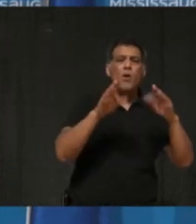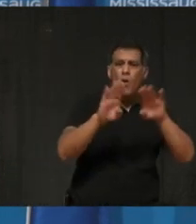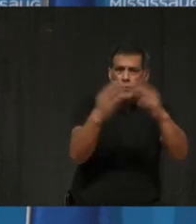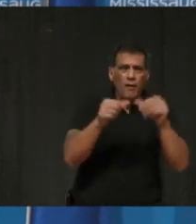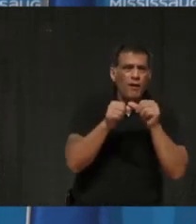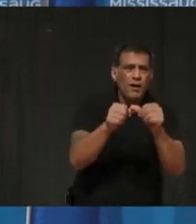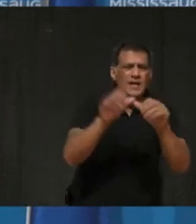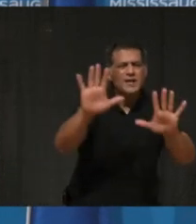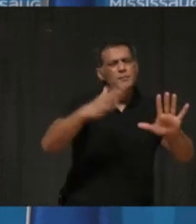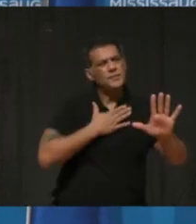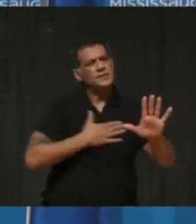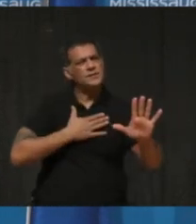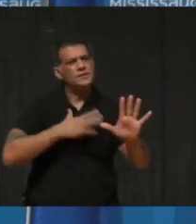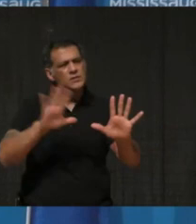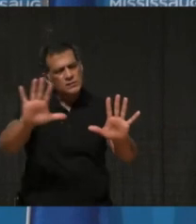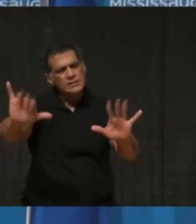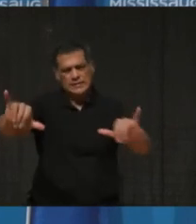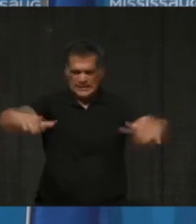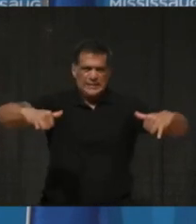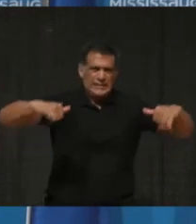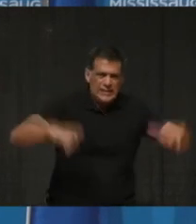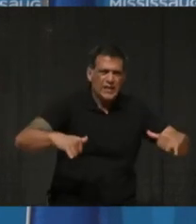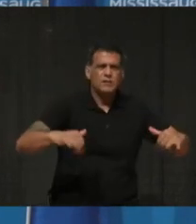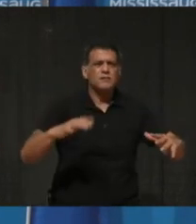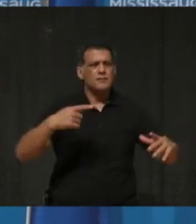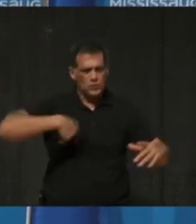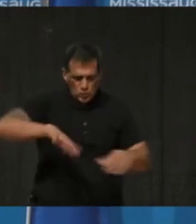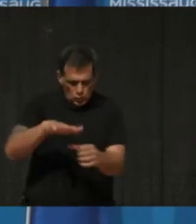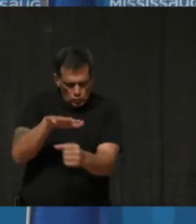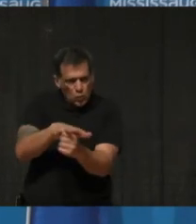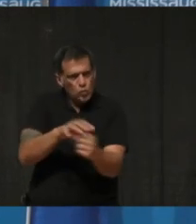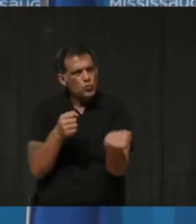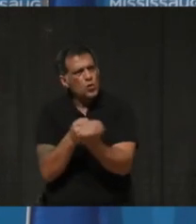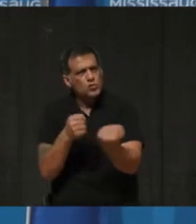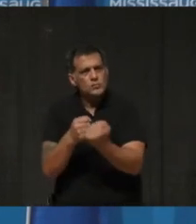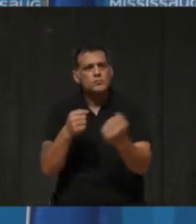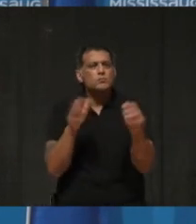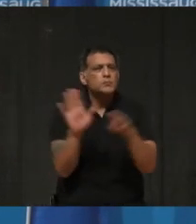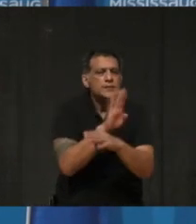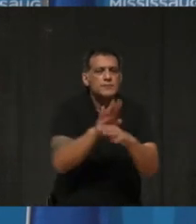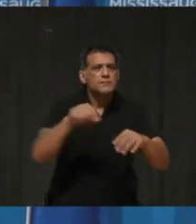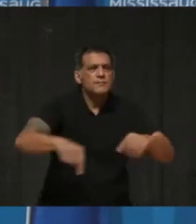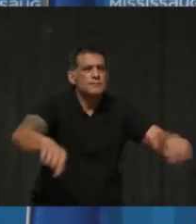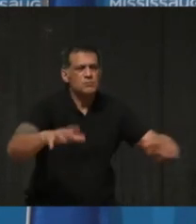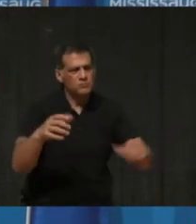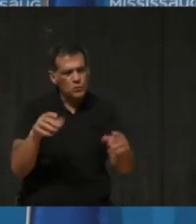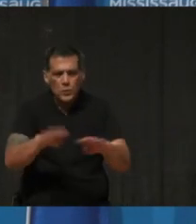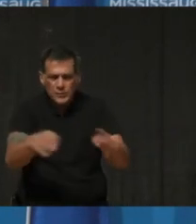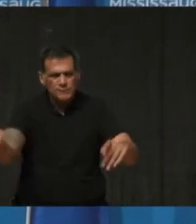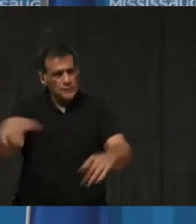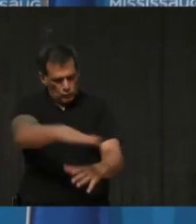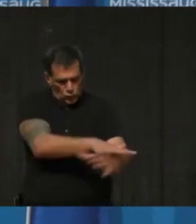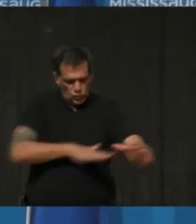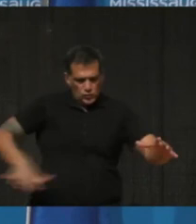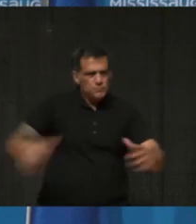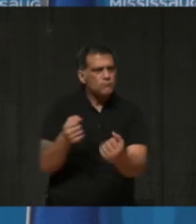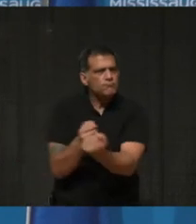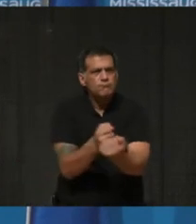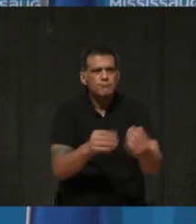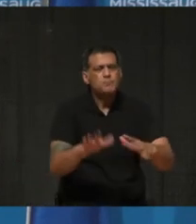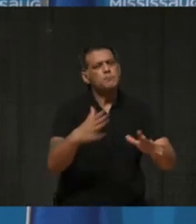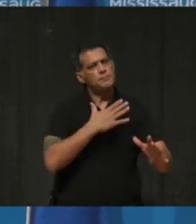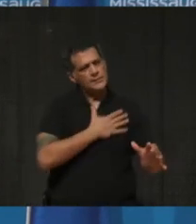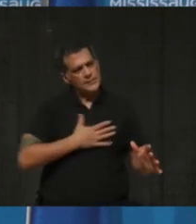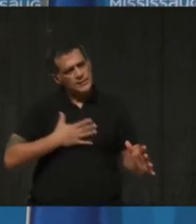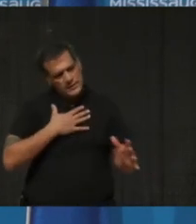wait and support local while we gradually start to reopen. I strongly urge that they be given any and all support and